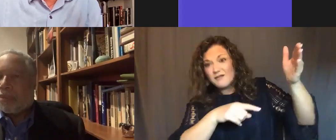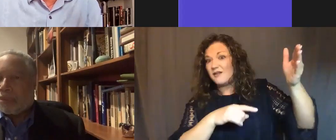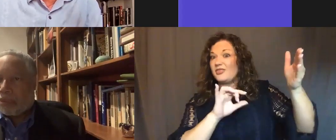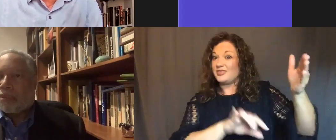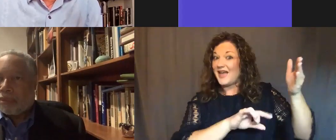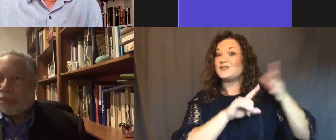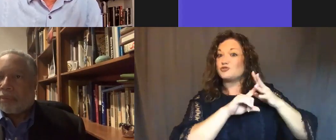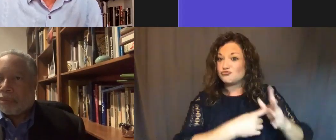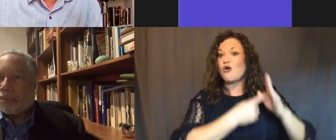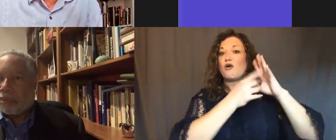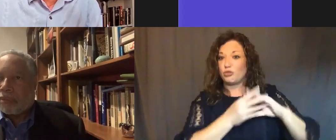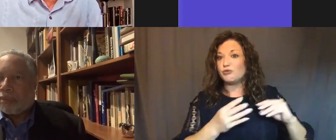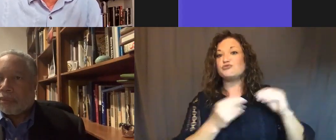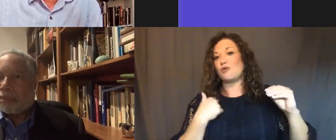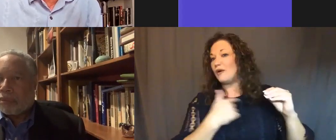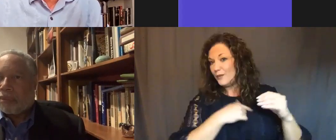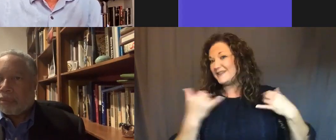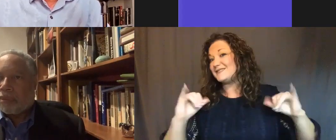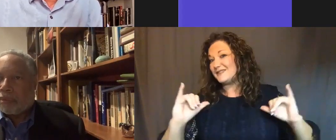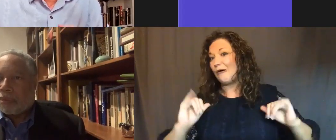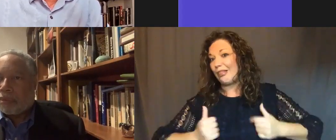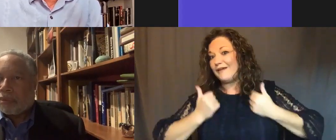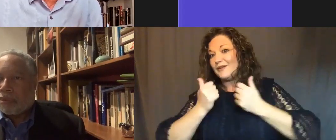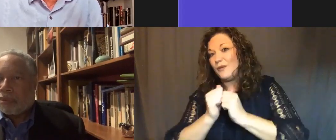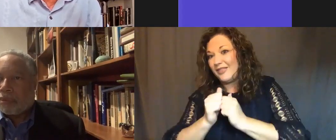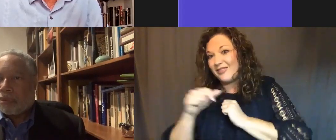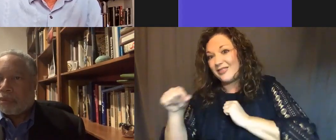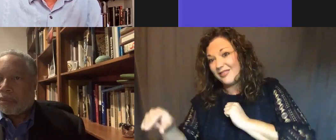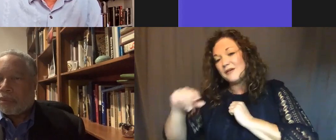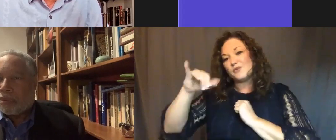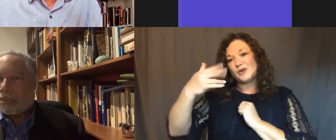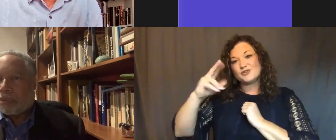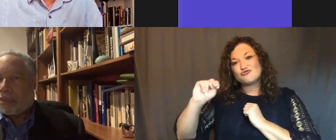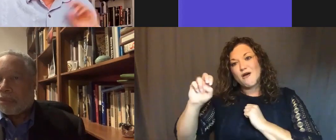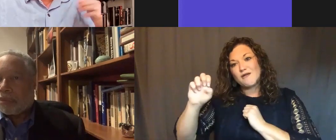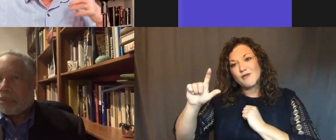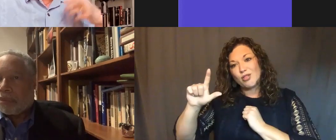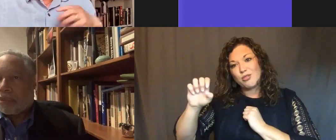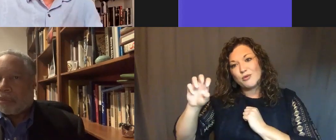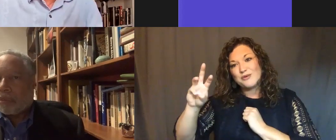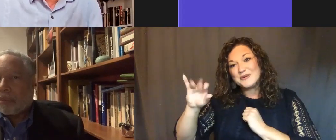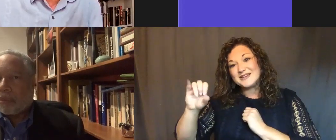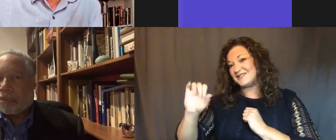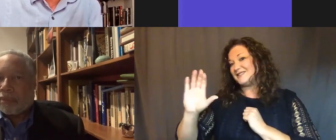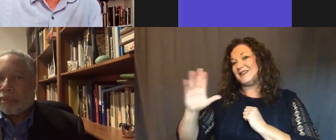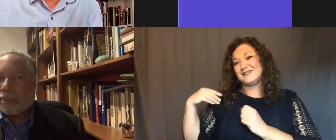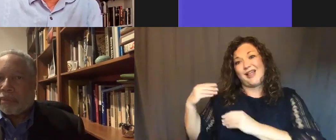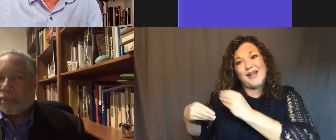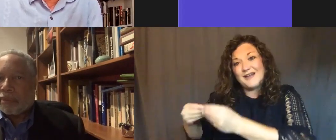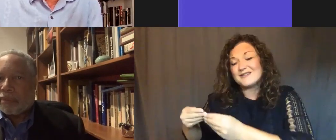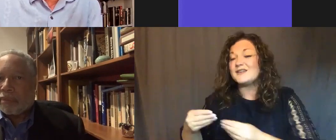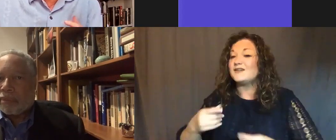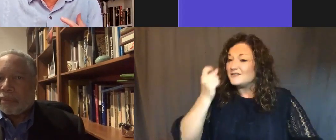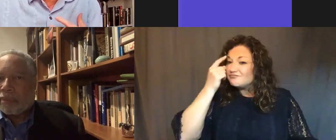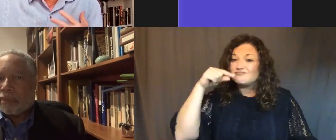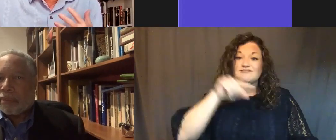with in the in the in the legacy of John Lewis. And so you see that these things, these things are larger, that when